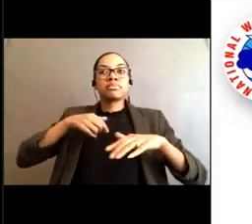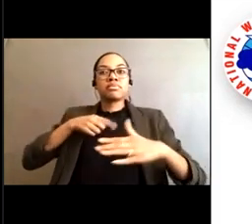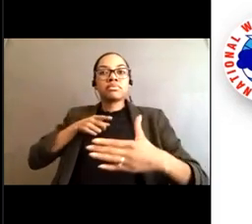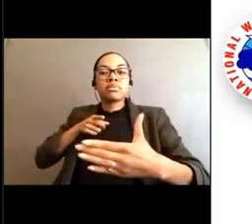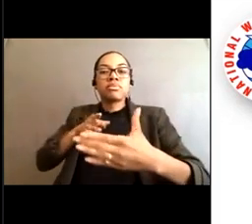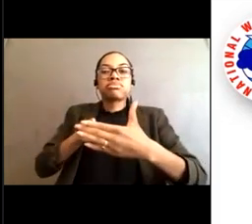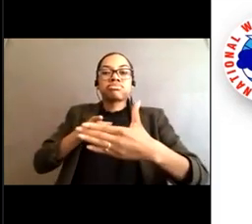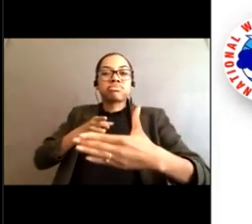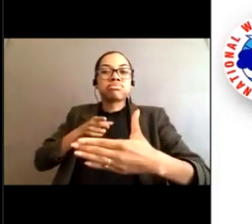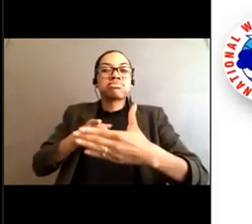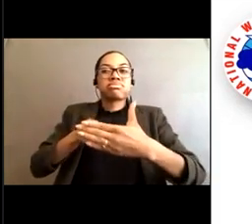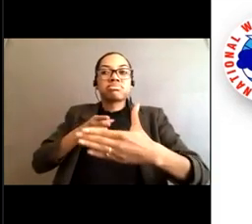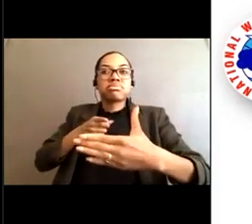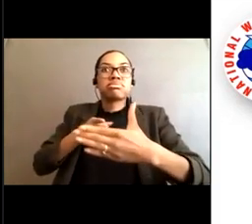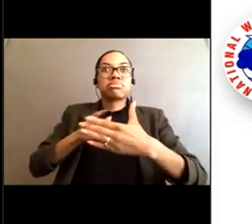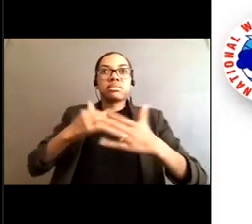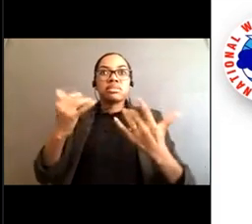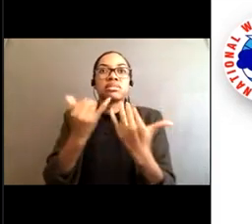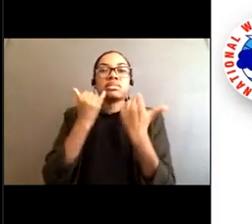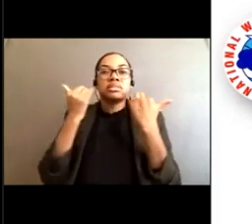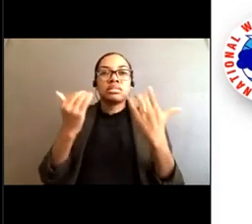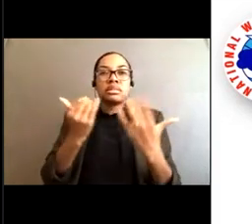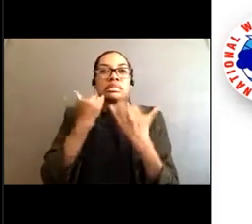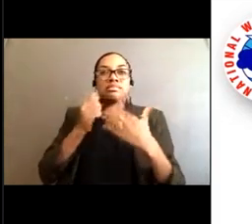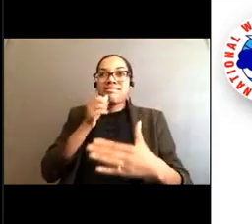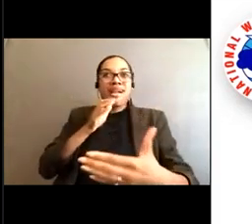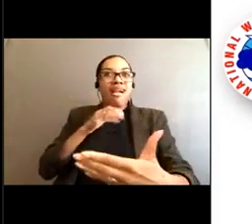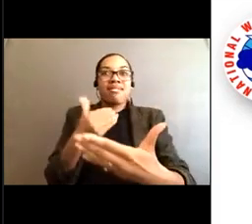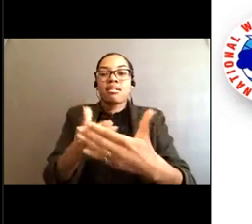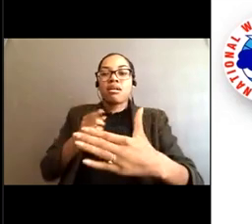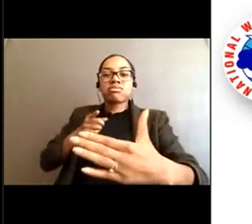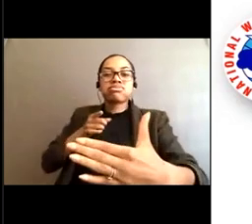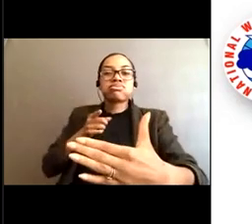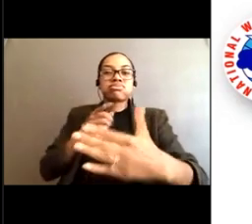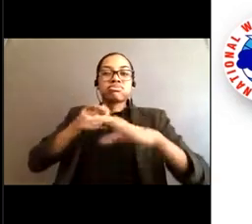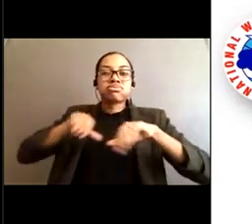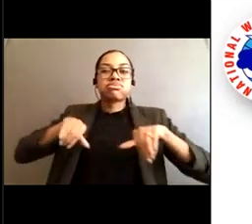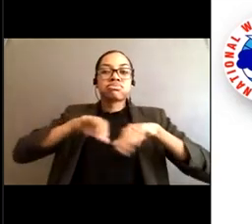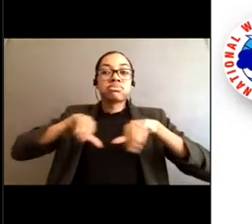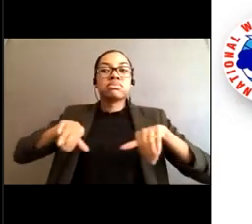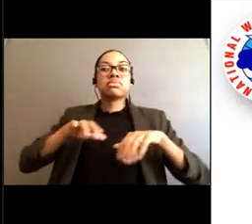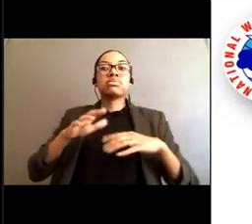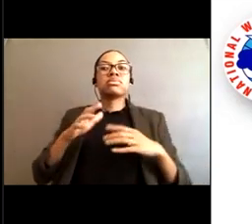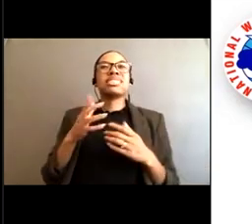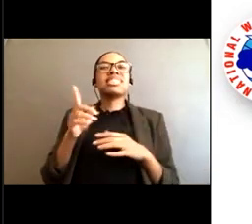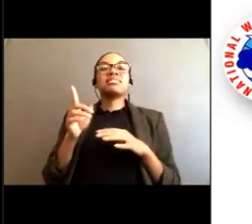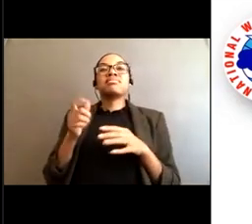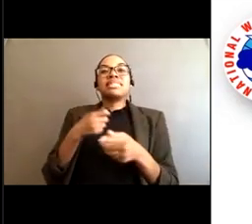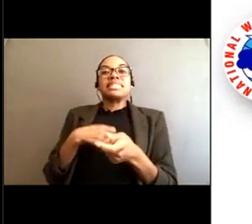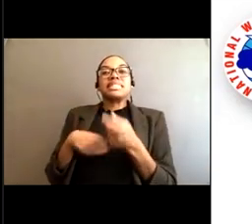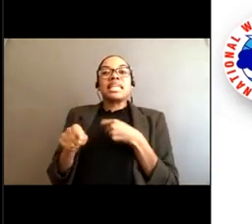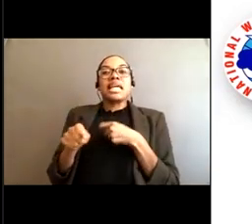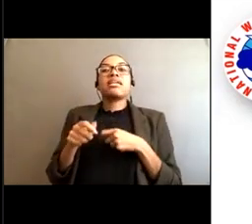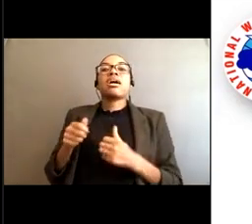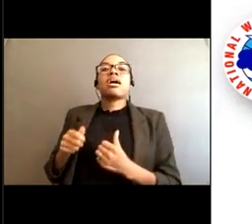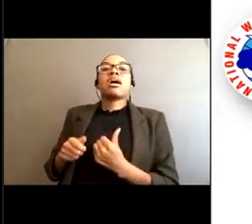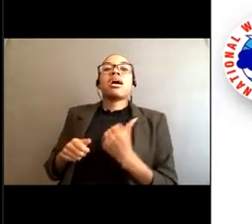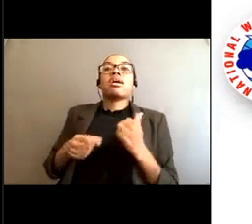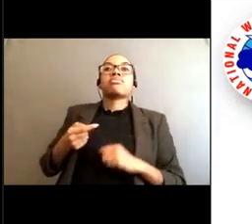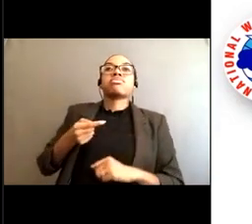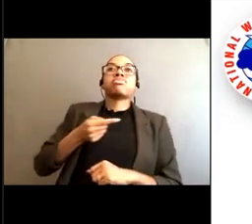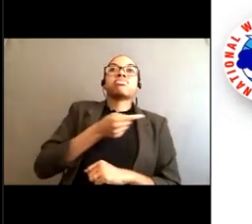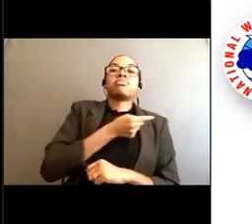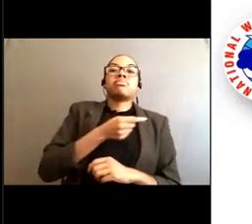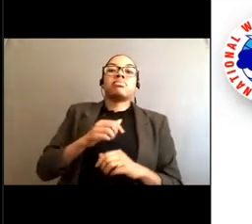can't remain afloat. So instead of trying to out-swim a rip current, it's time to learn how to swim out of a rip current.